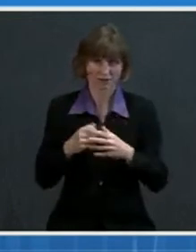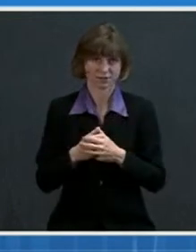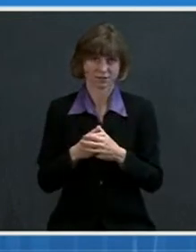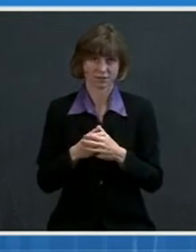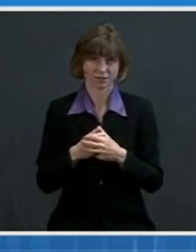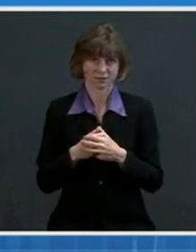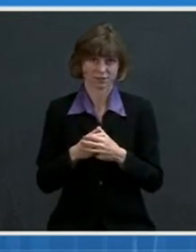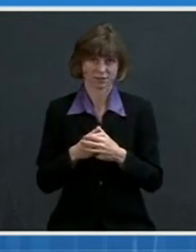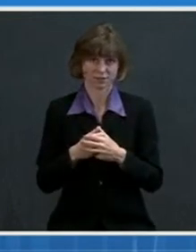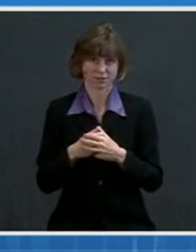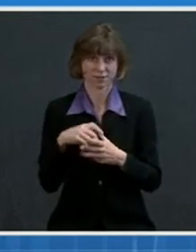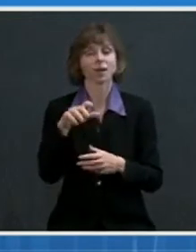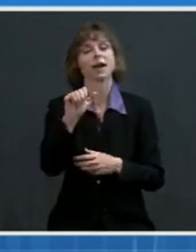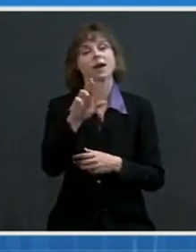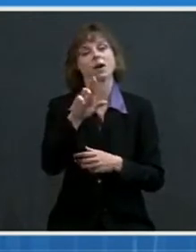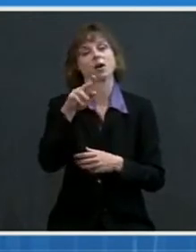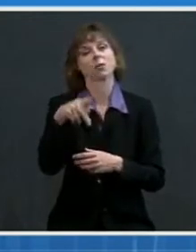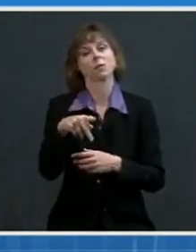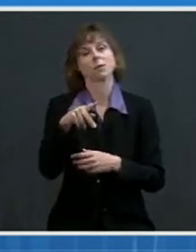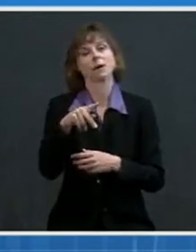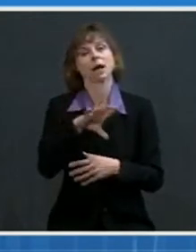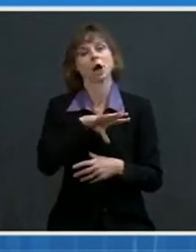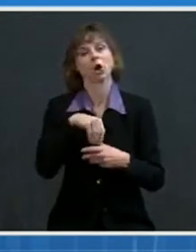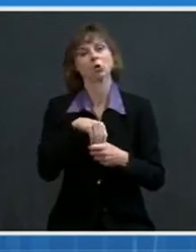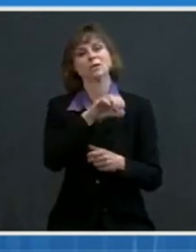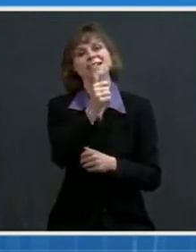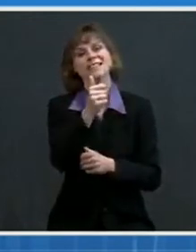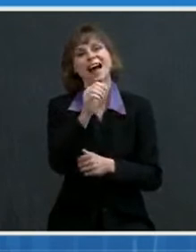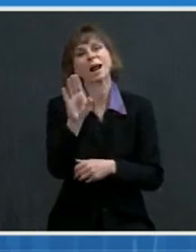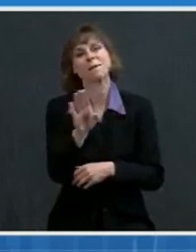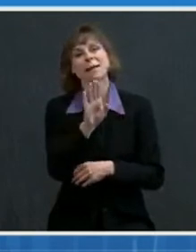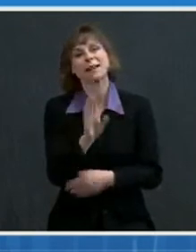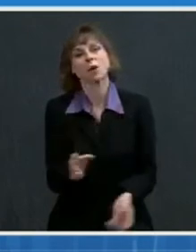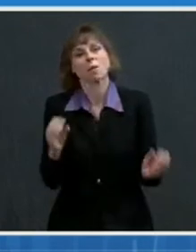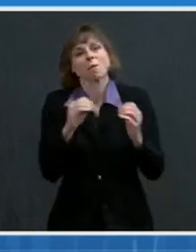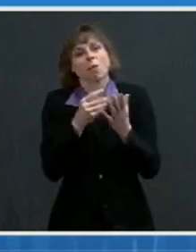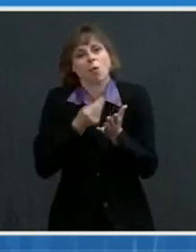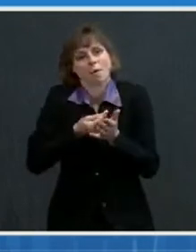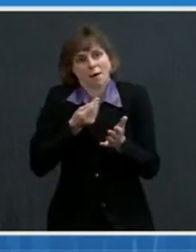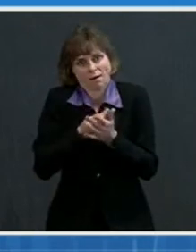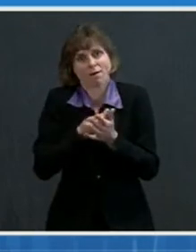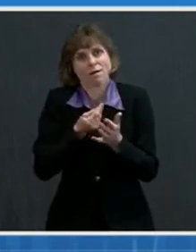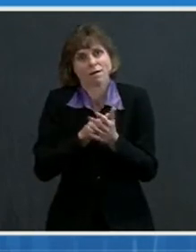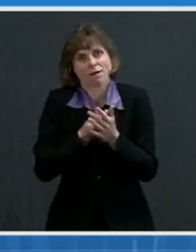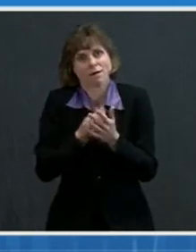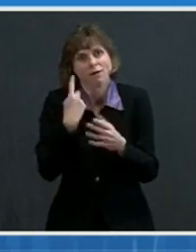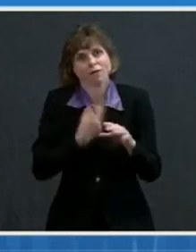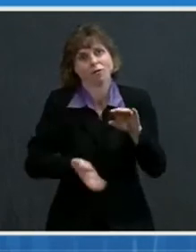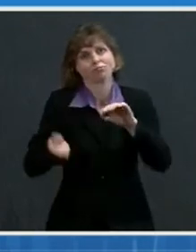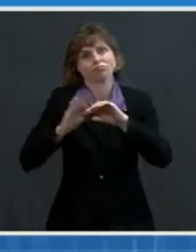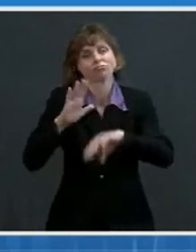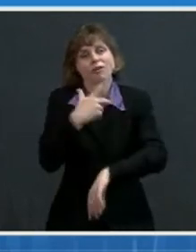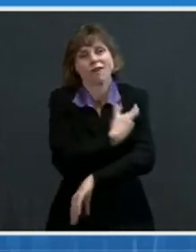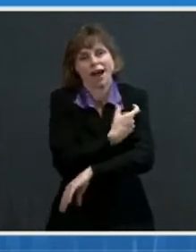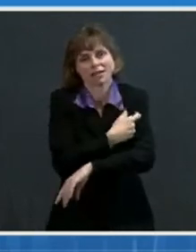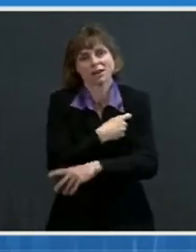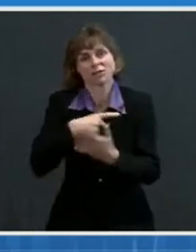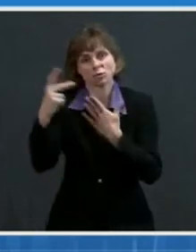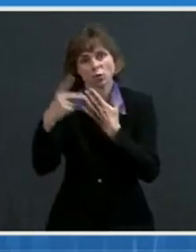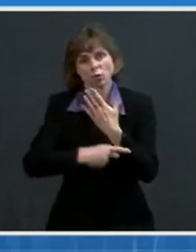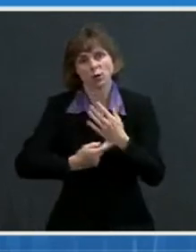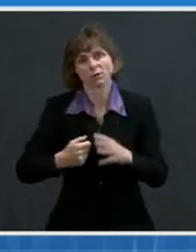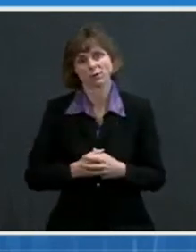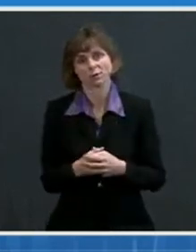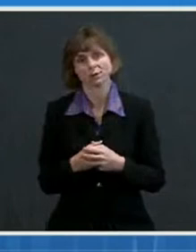Plan includes tens of billions more in funding to scale up our vaccination program. Many states are now running